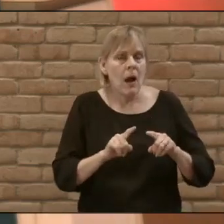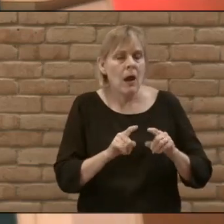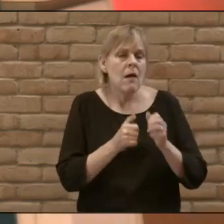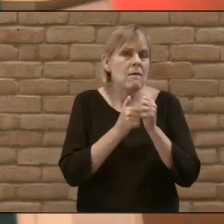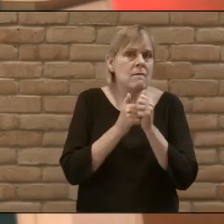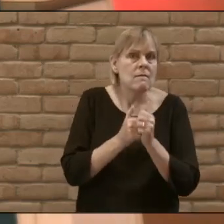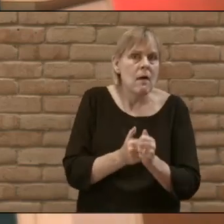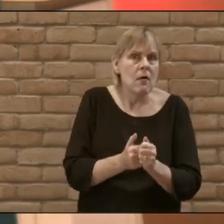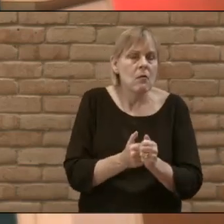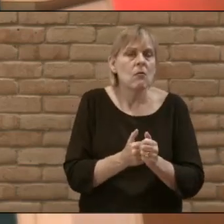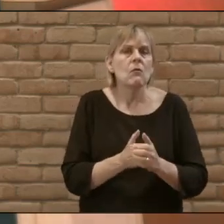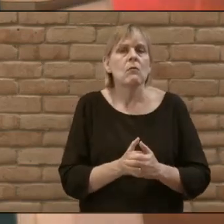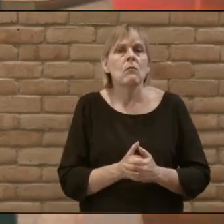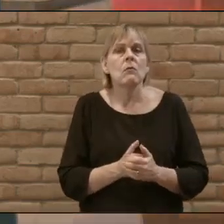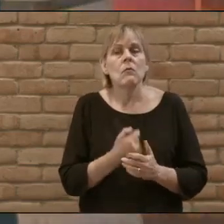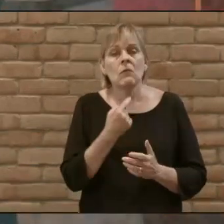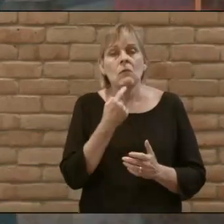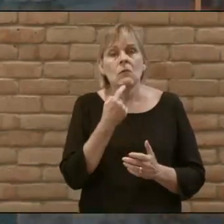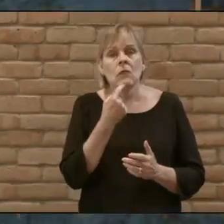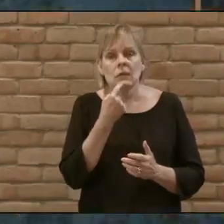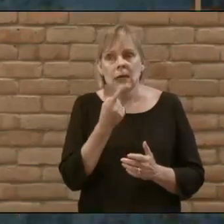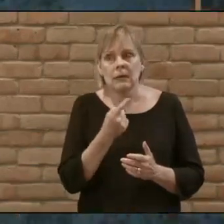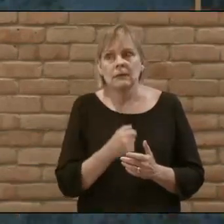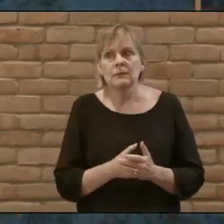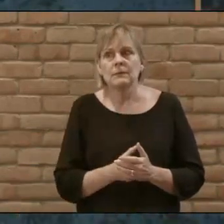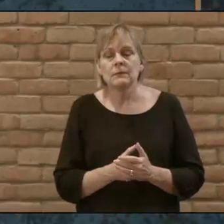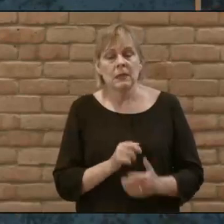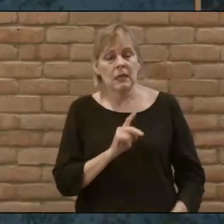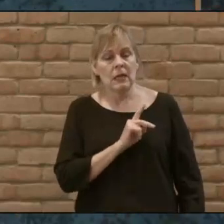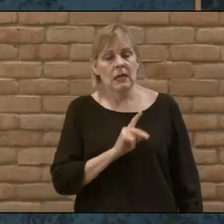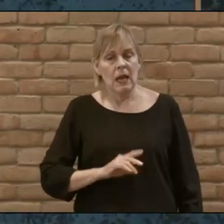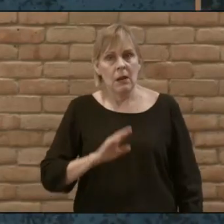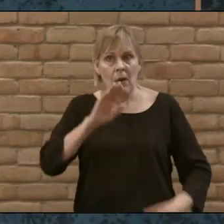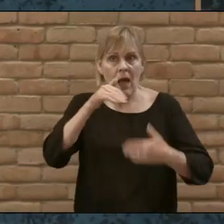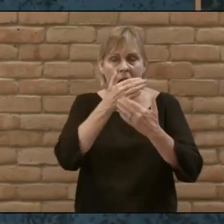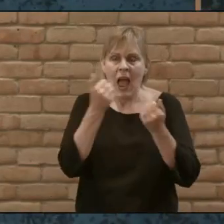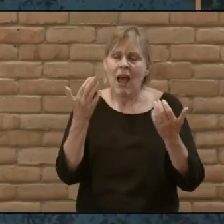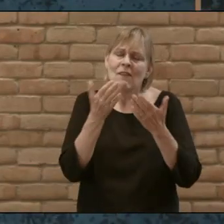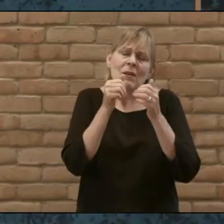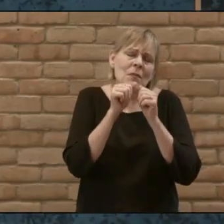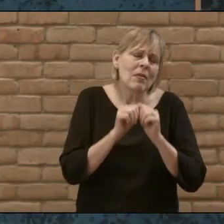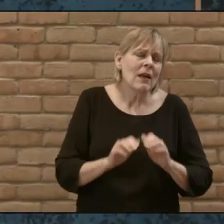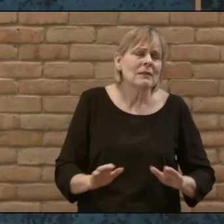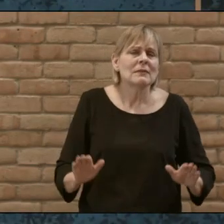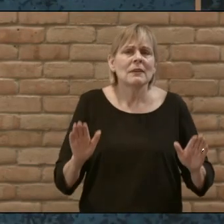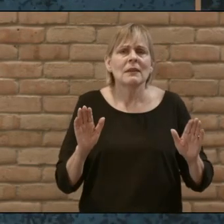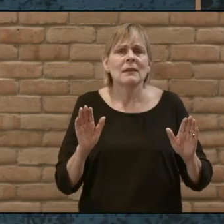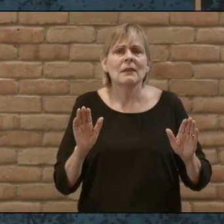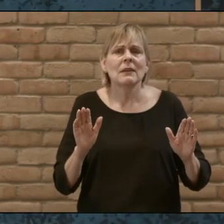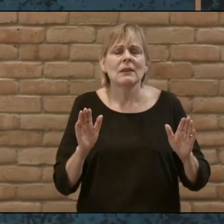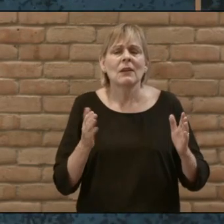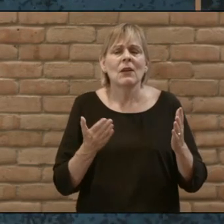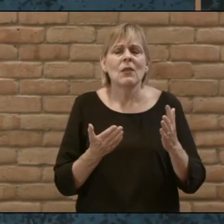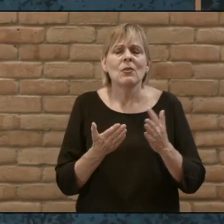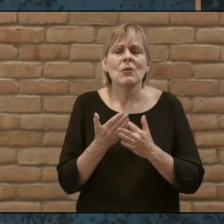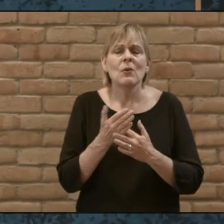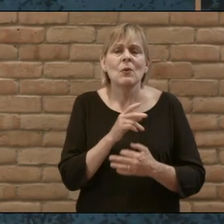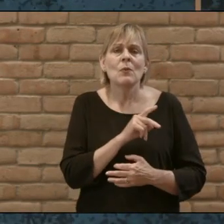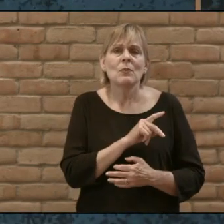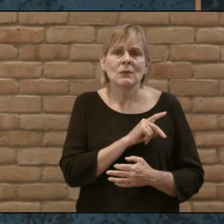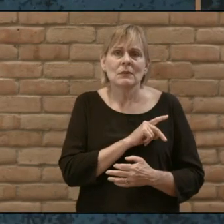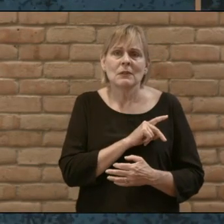which is to say let's skip ahead here in the kingdom of heaven every blessing comes through personally